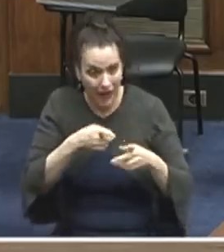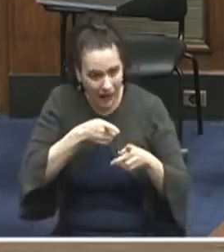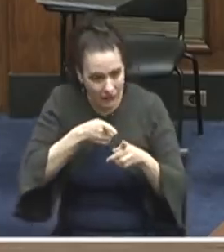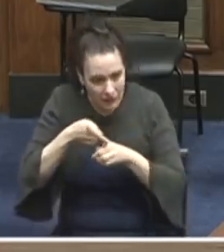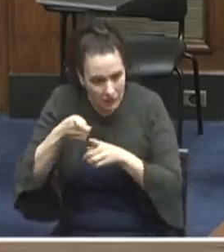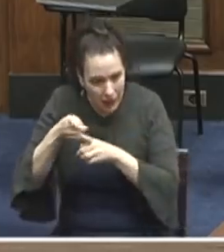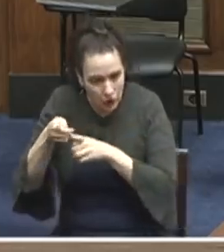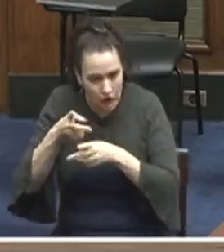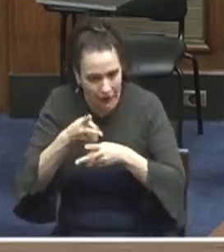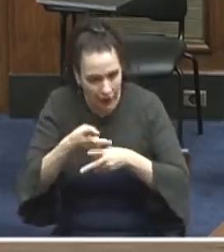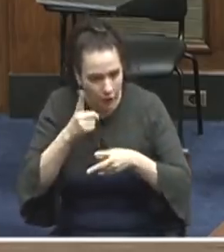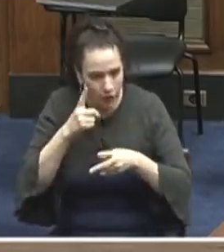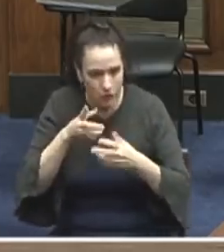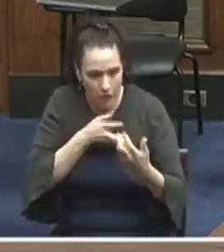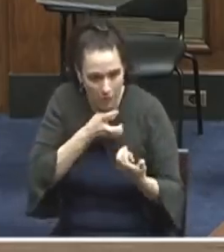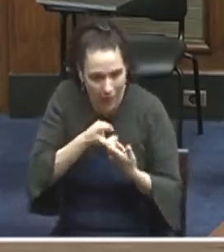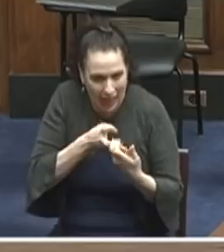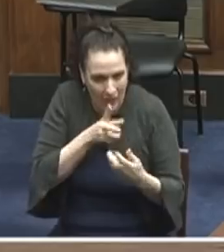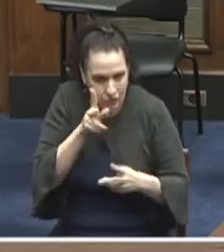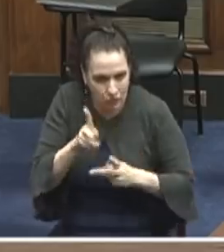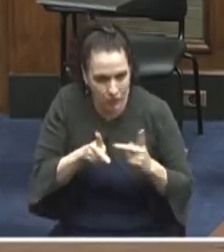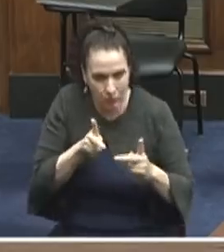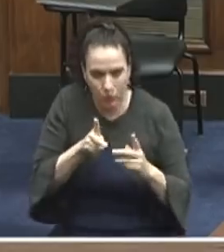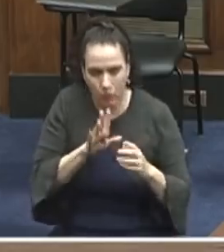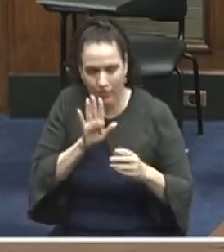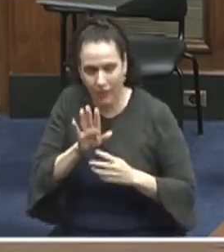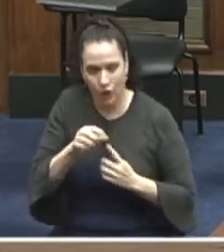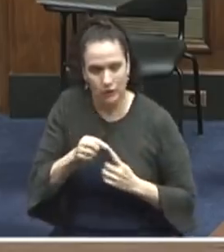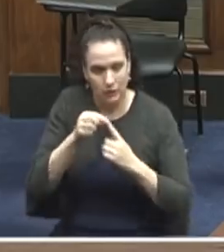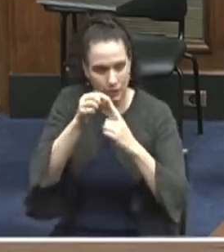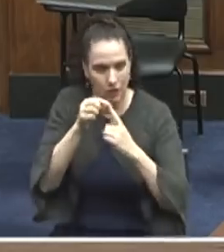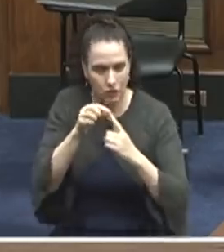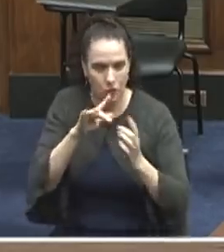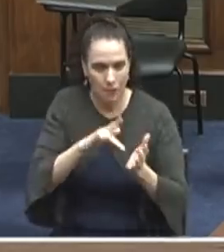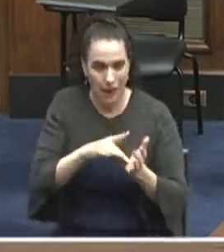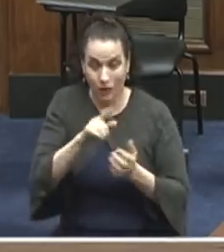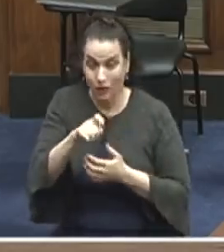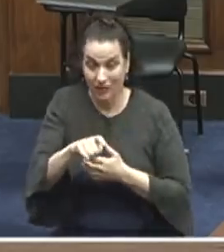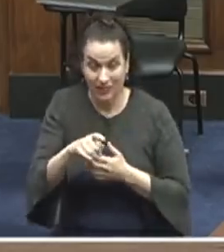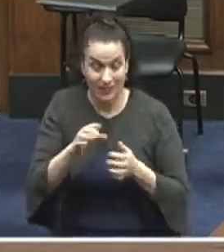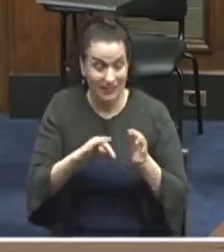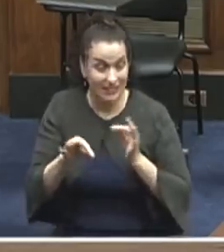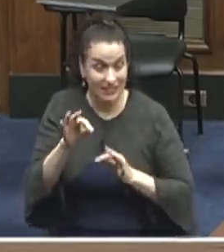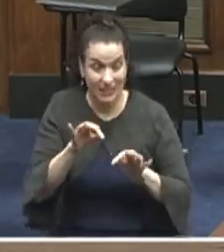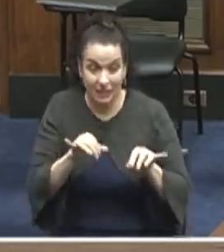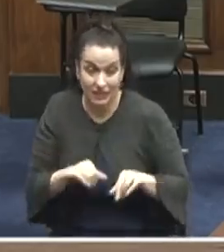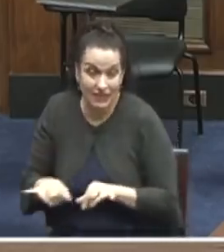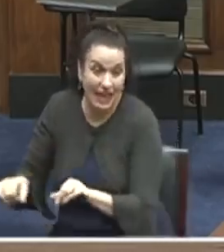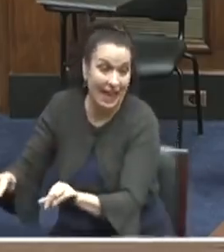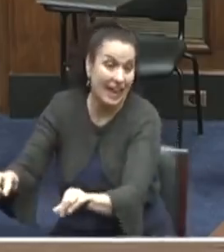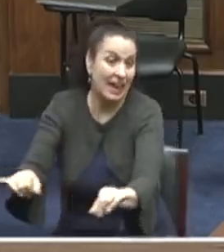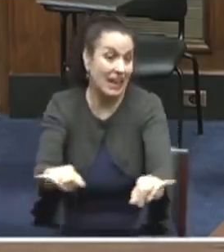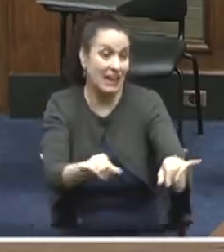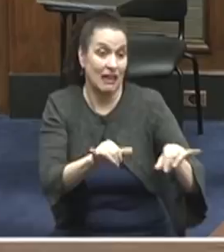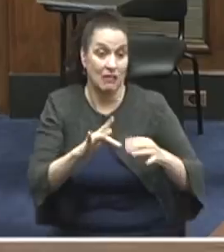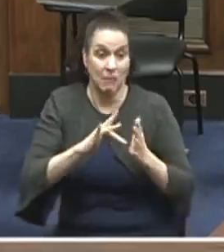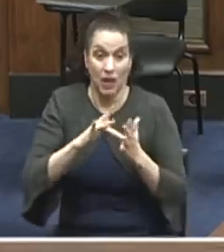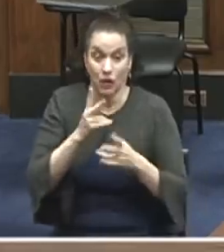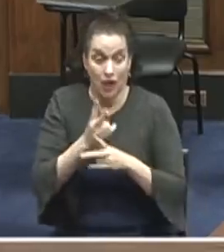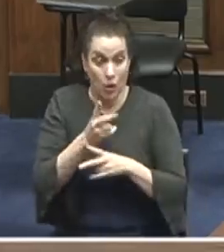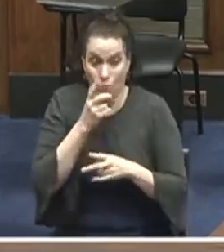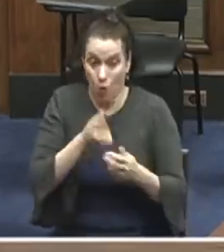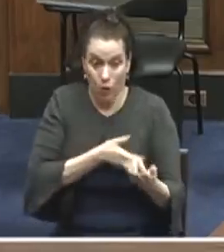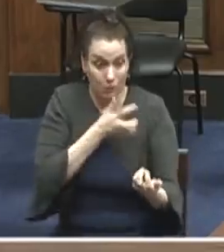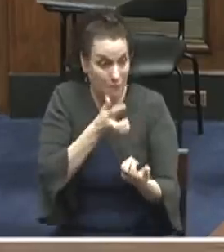needs rather than one-size-fits-all standardization, which is ultimately going to work for very few